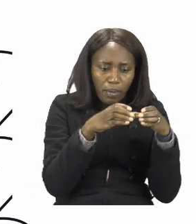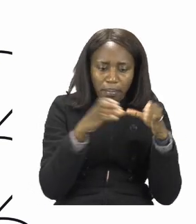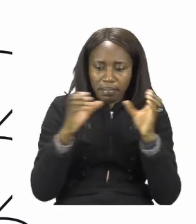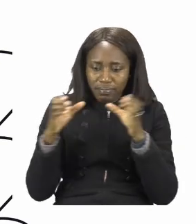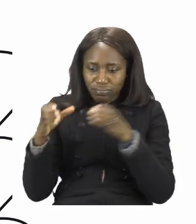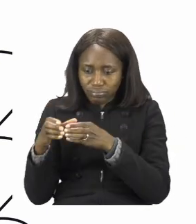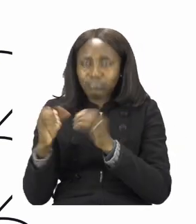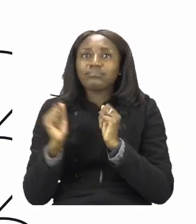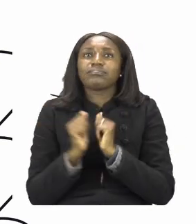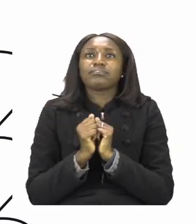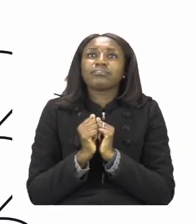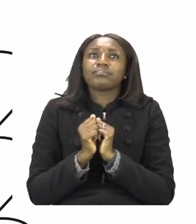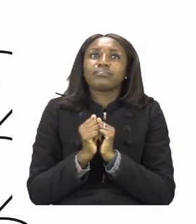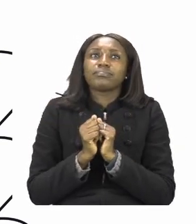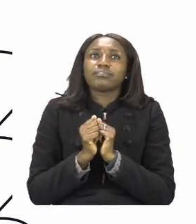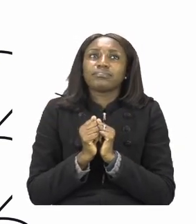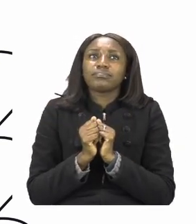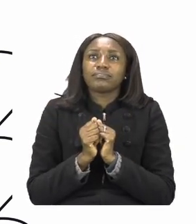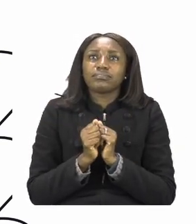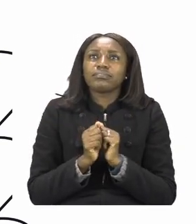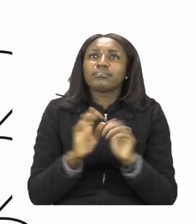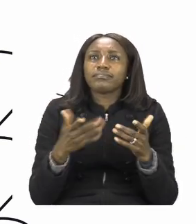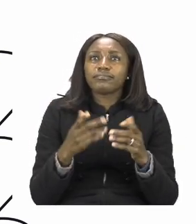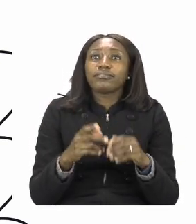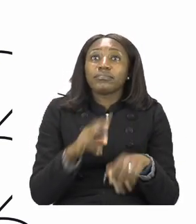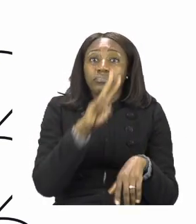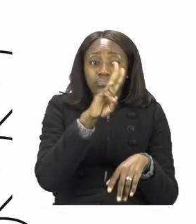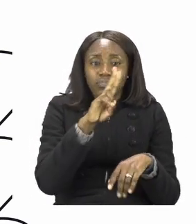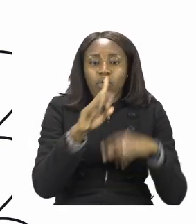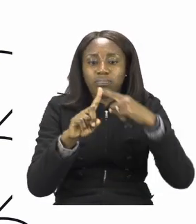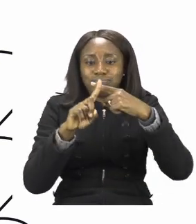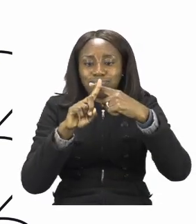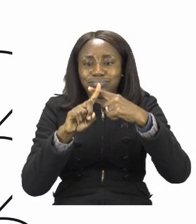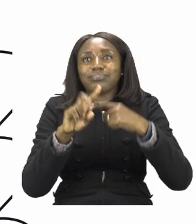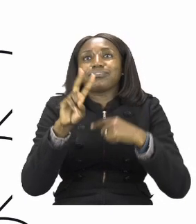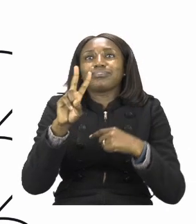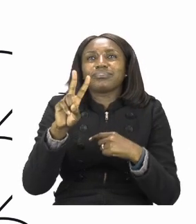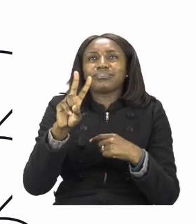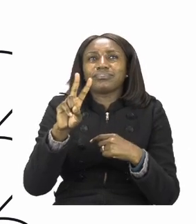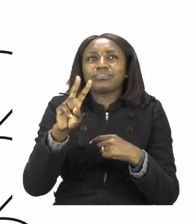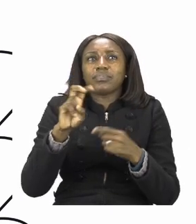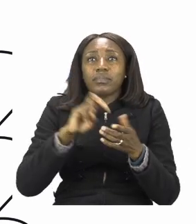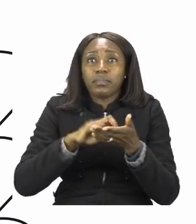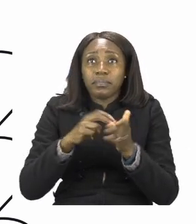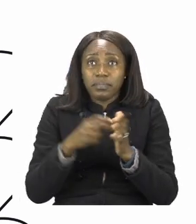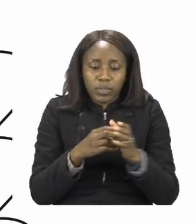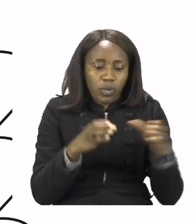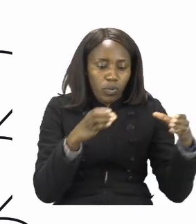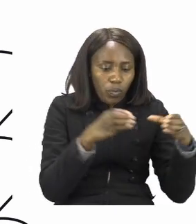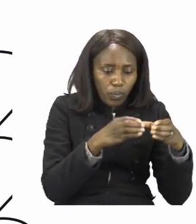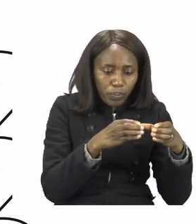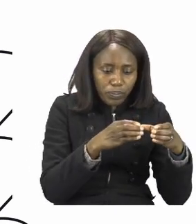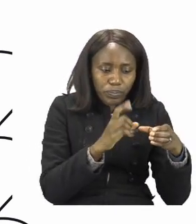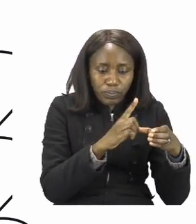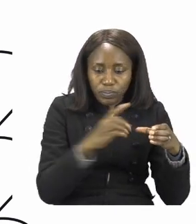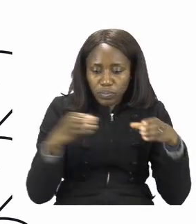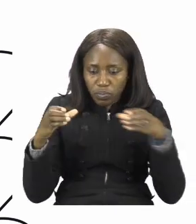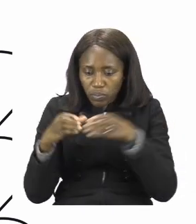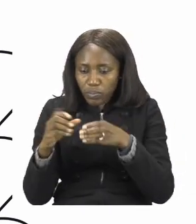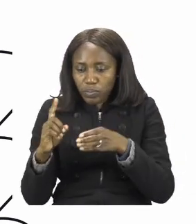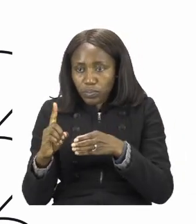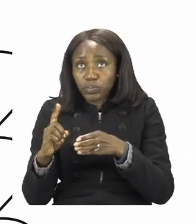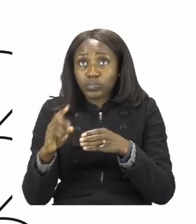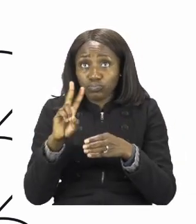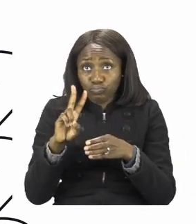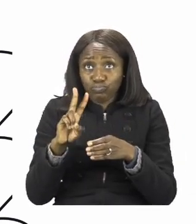The first one says two times two which means two groups of two. So that